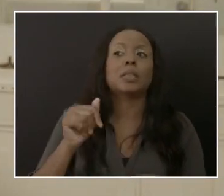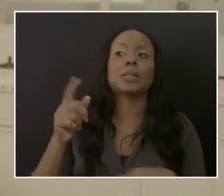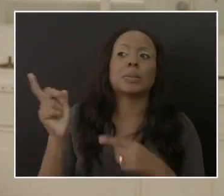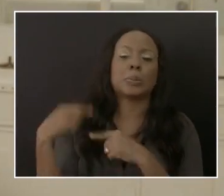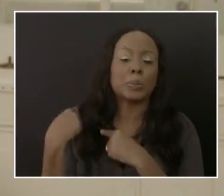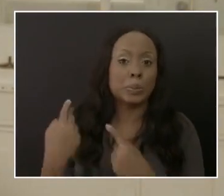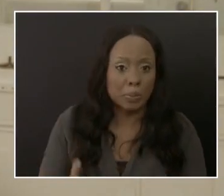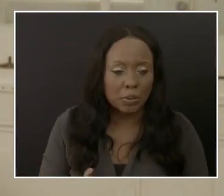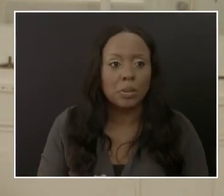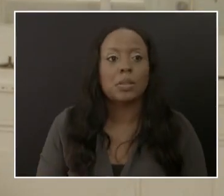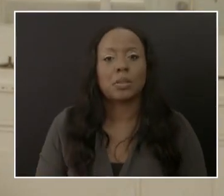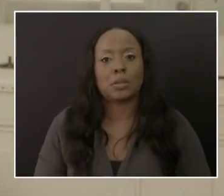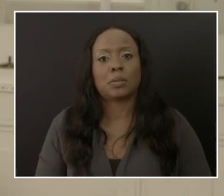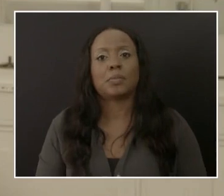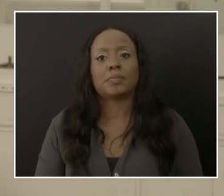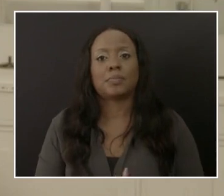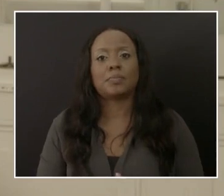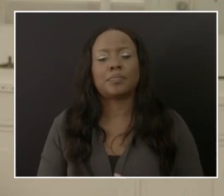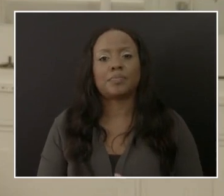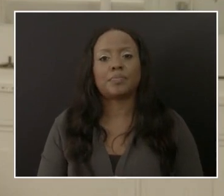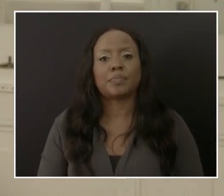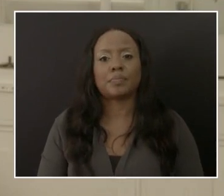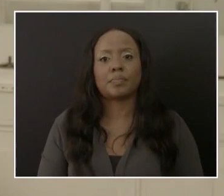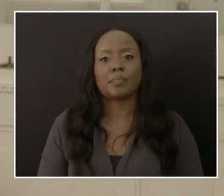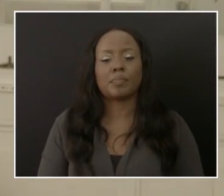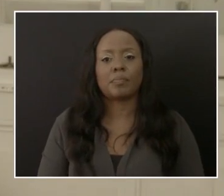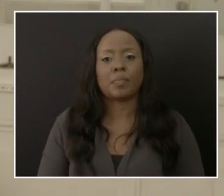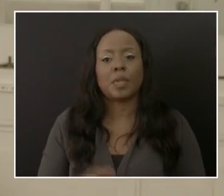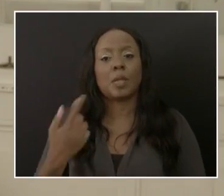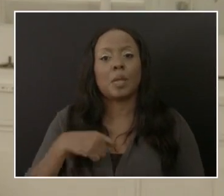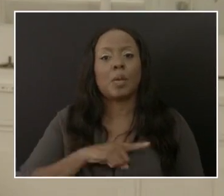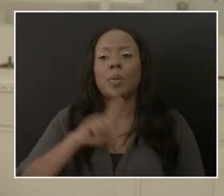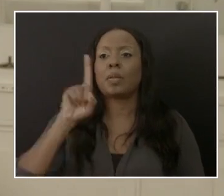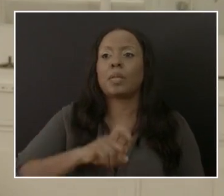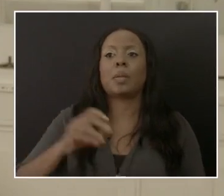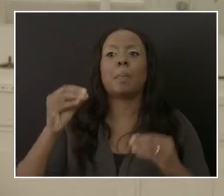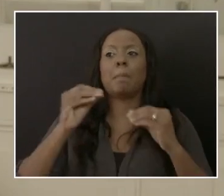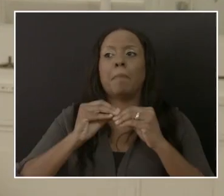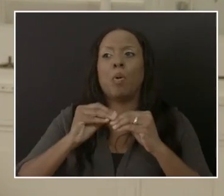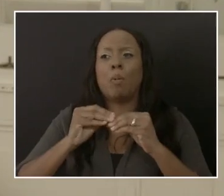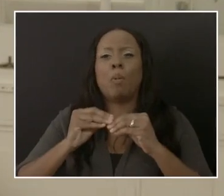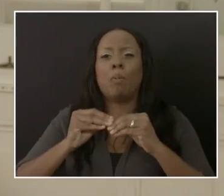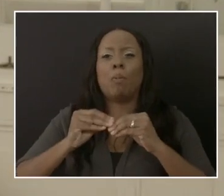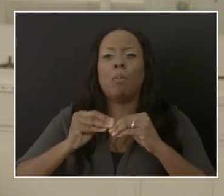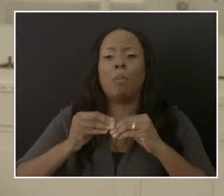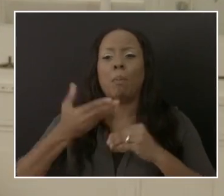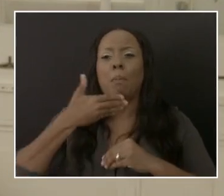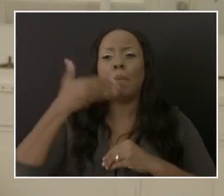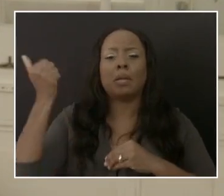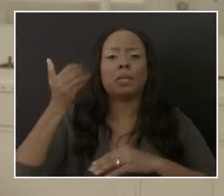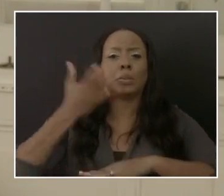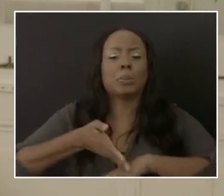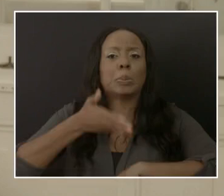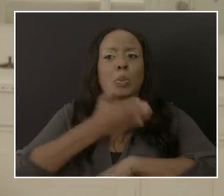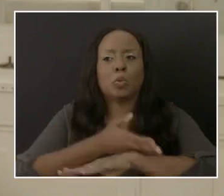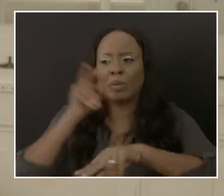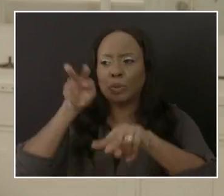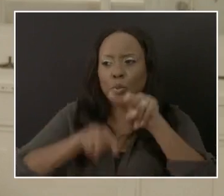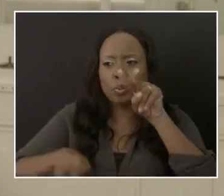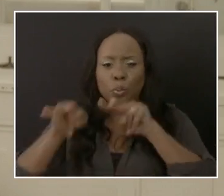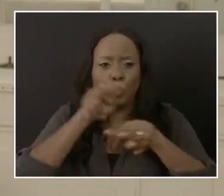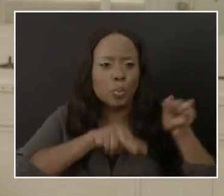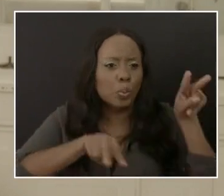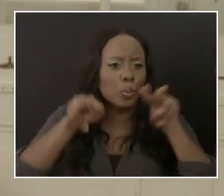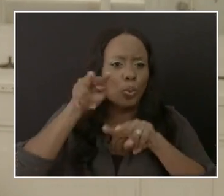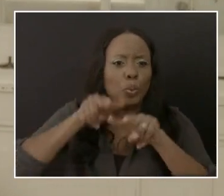What we need to do is have enhanced surveillance. Making sure that the countries